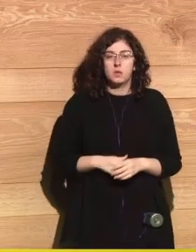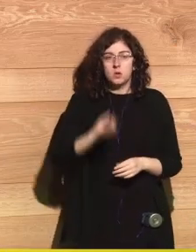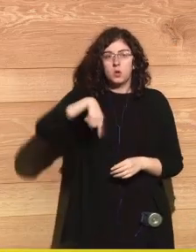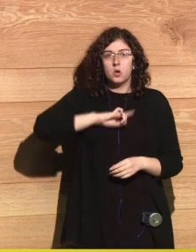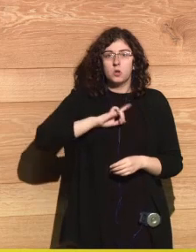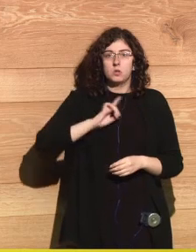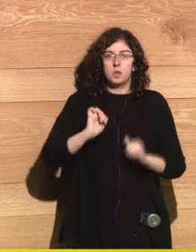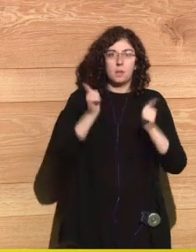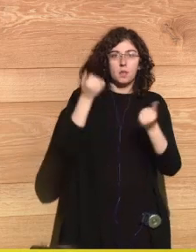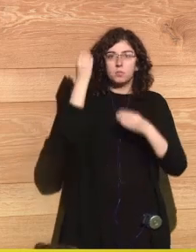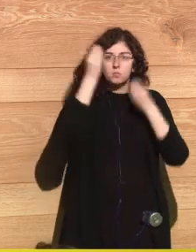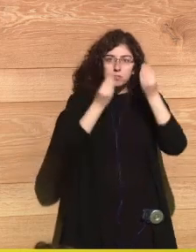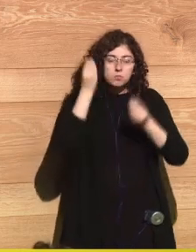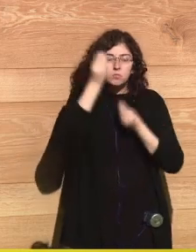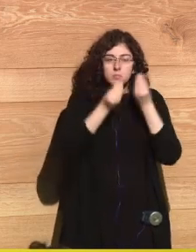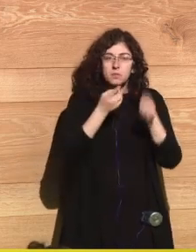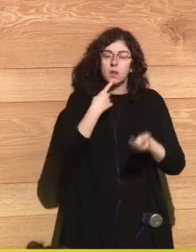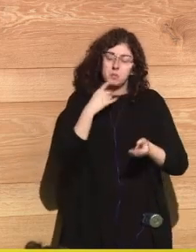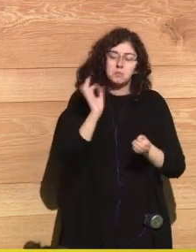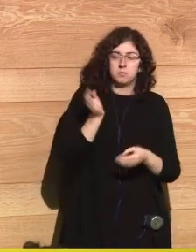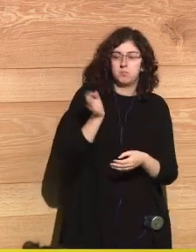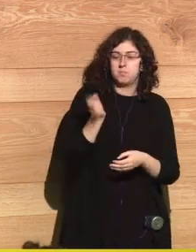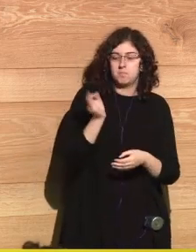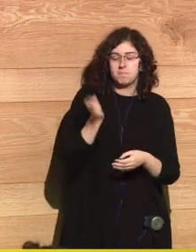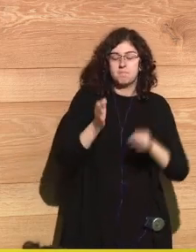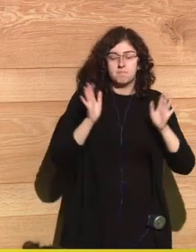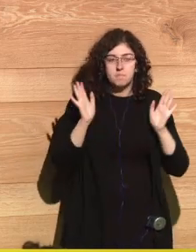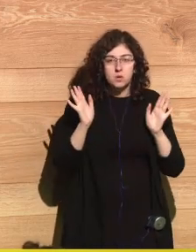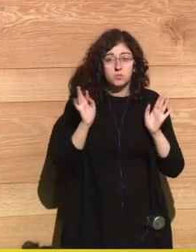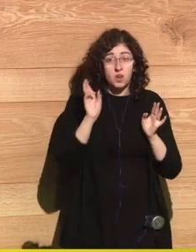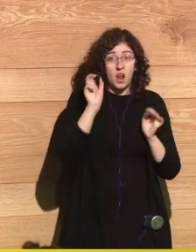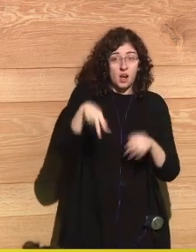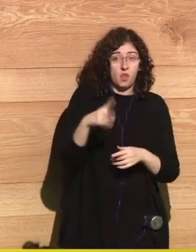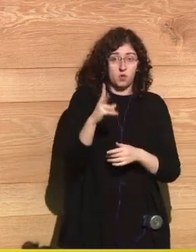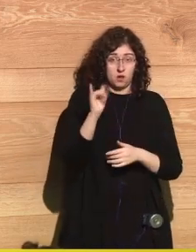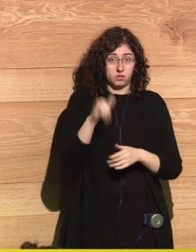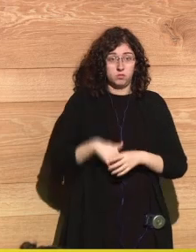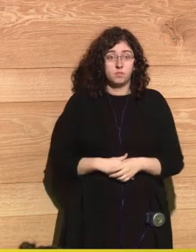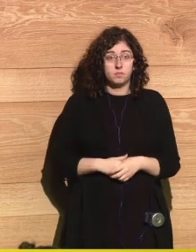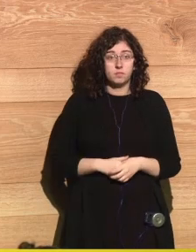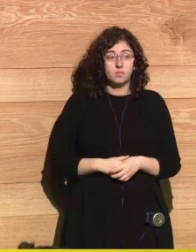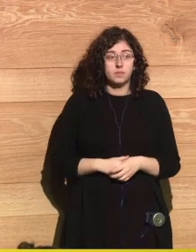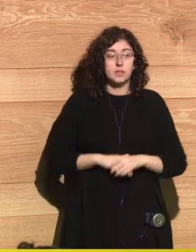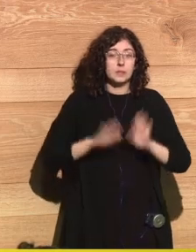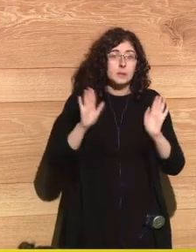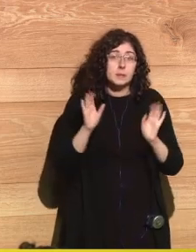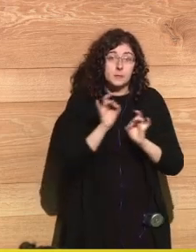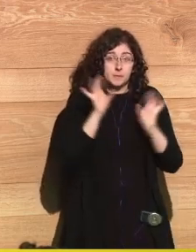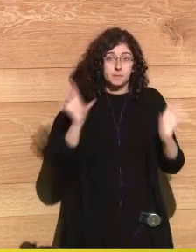well we started thinking about it and we we said well you know what he is right